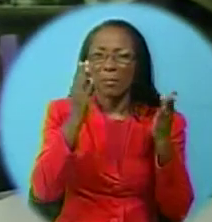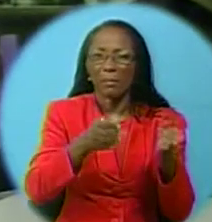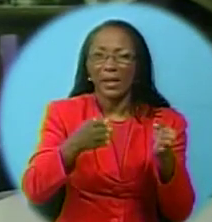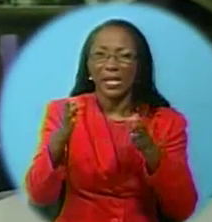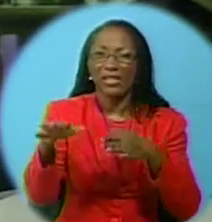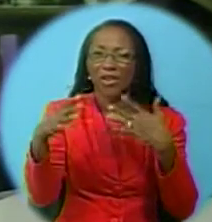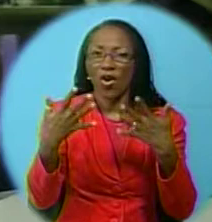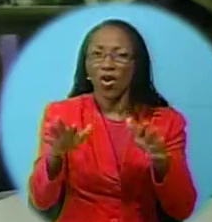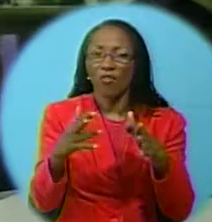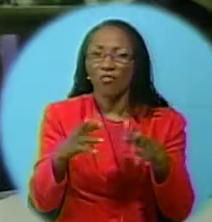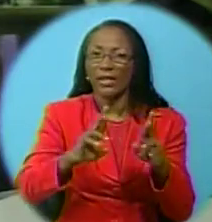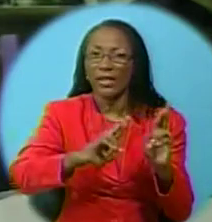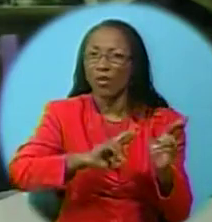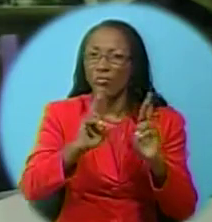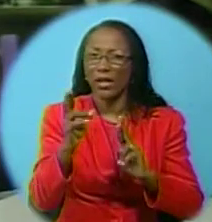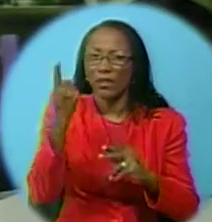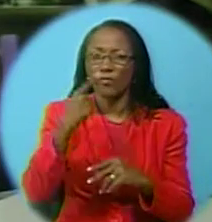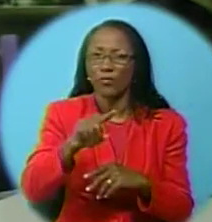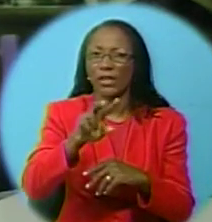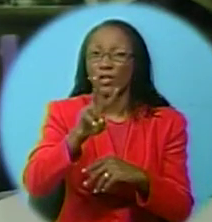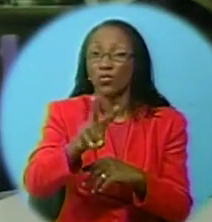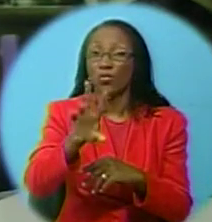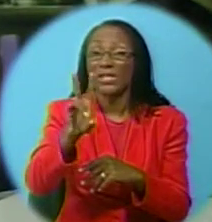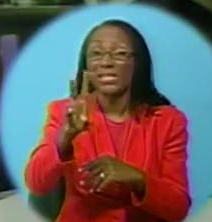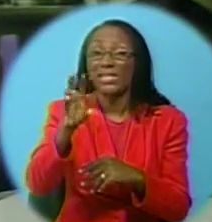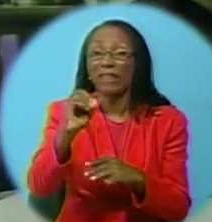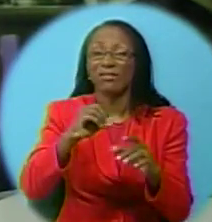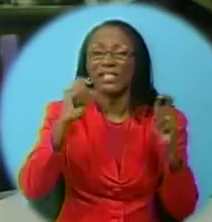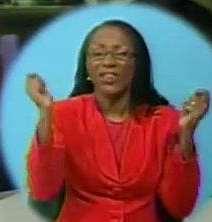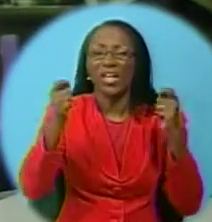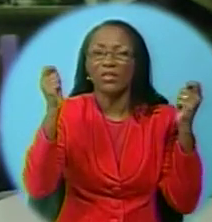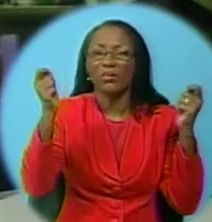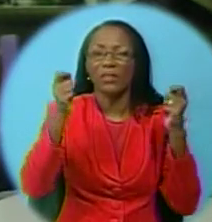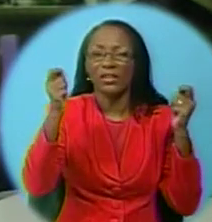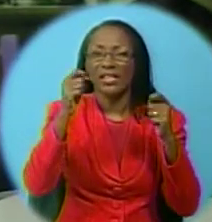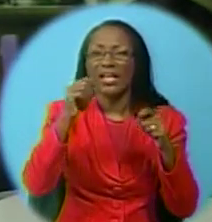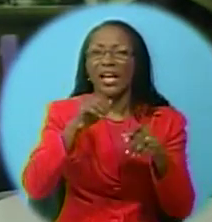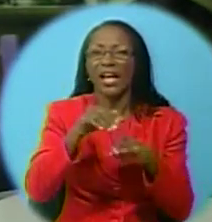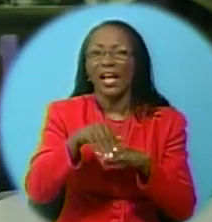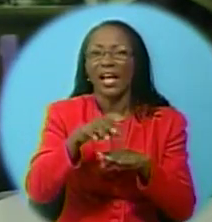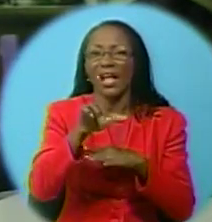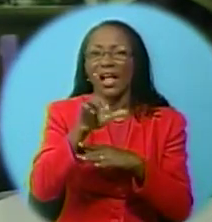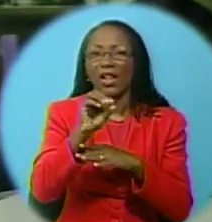plans are already being laid for the 270th anniversary celebrations.